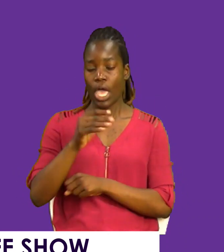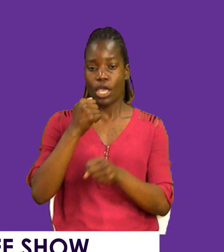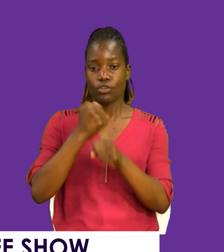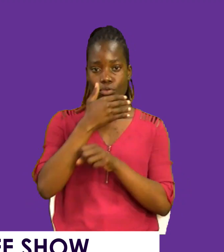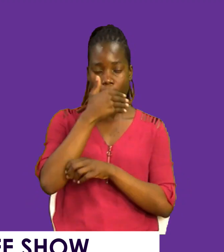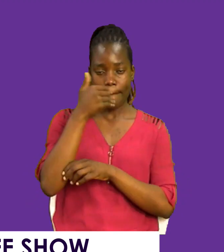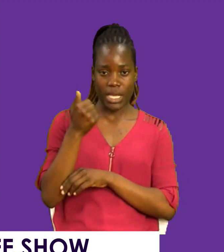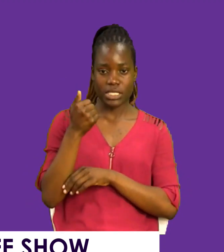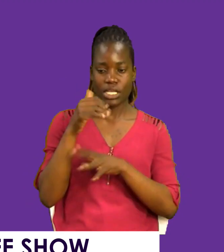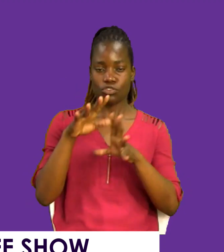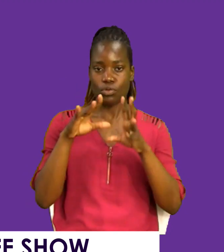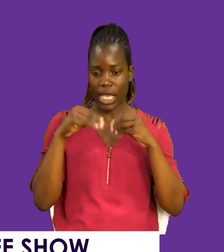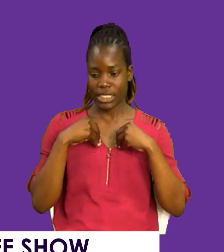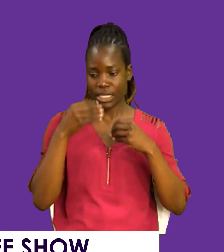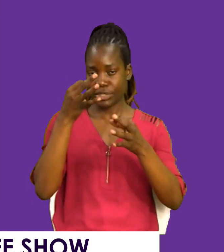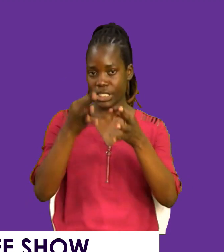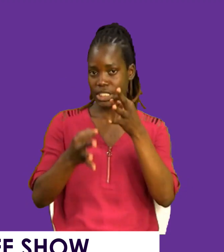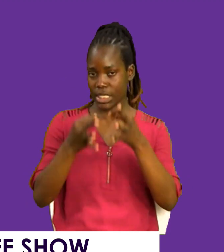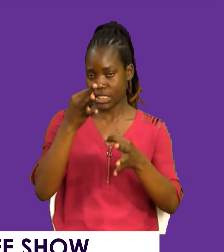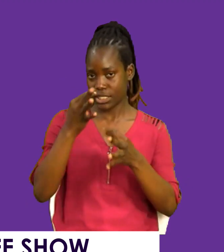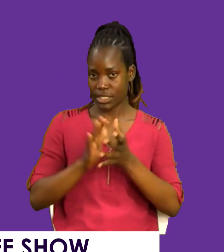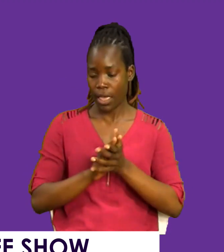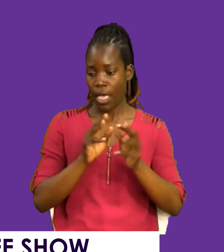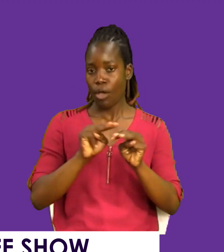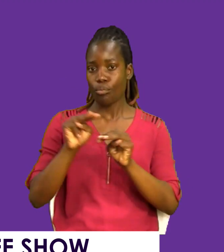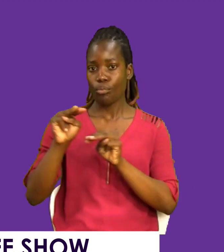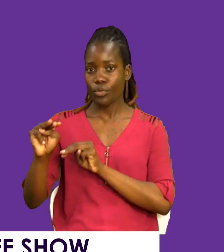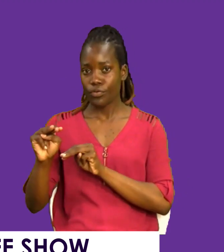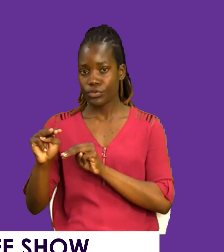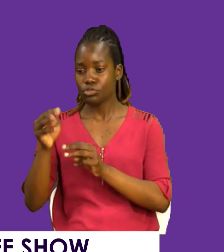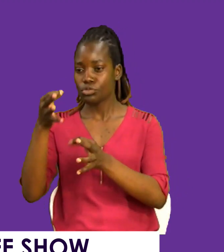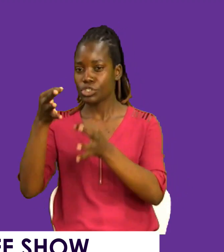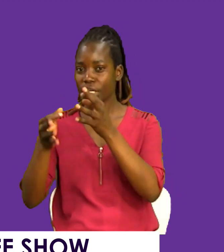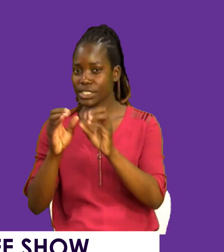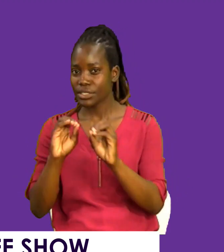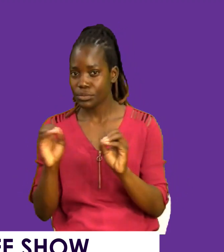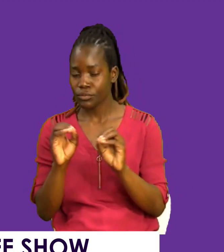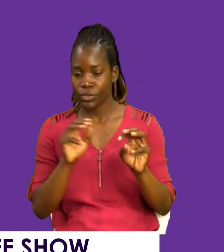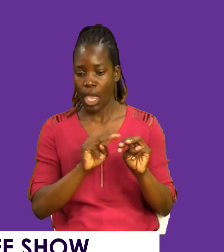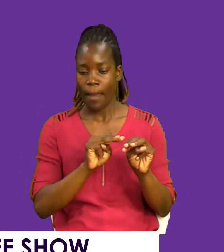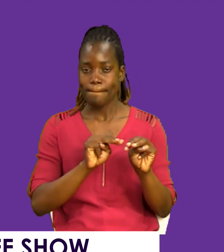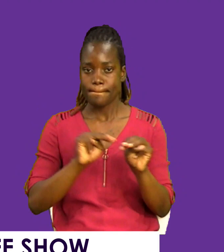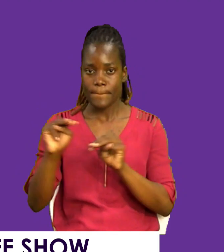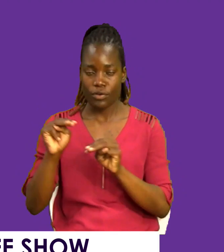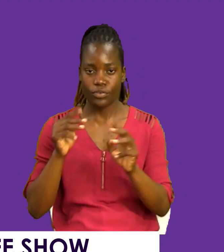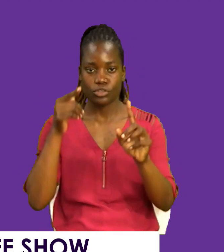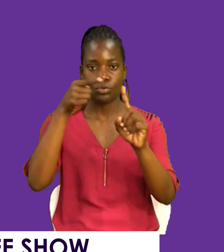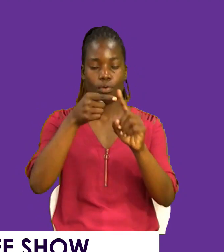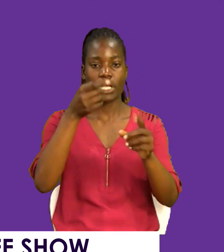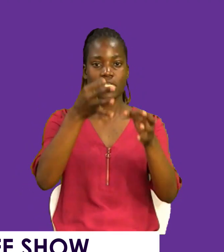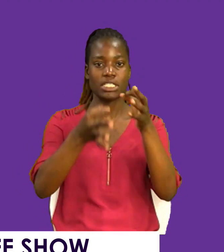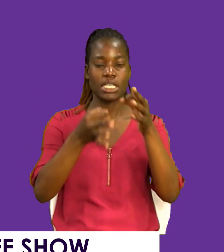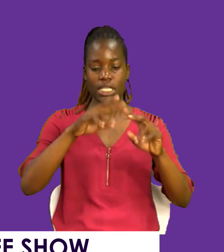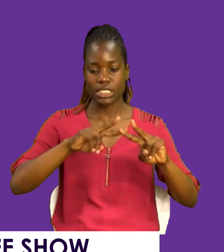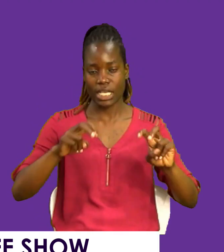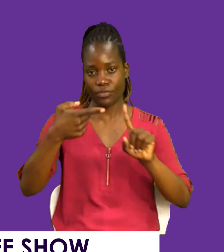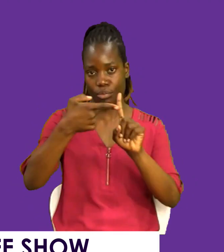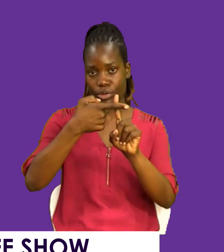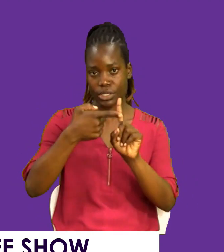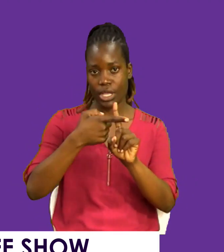your best to embrace justice. Do not be moved to injustice. Move towards justice. Look for positivity,